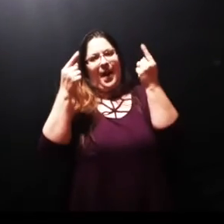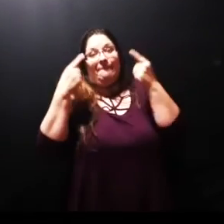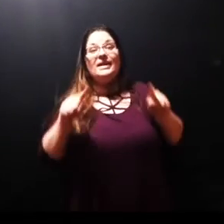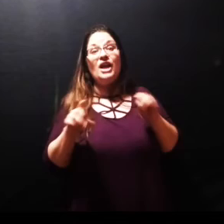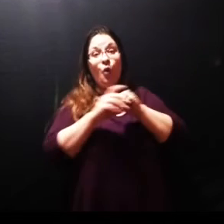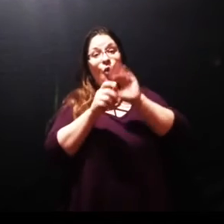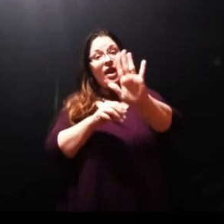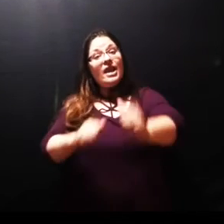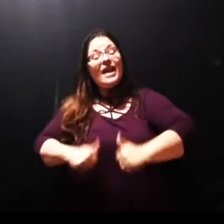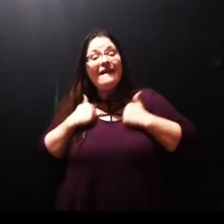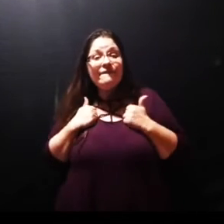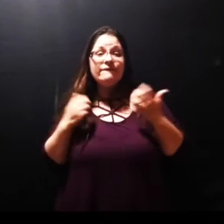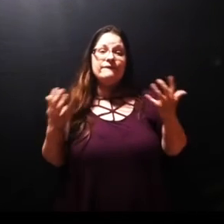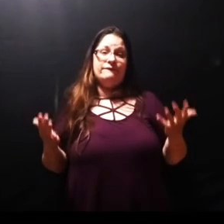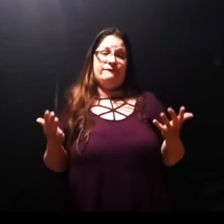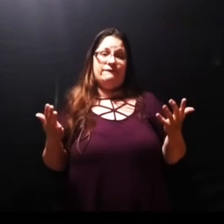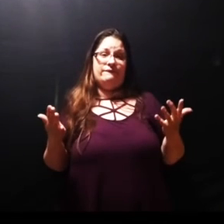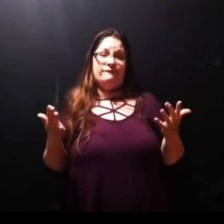given in your life